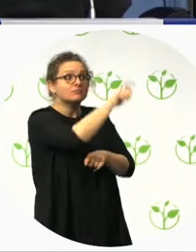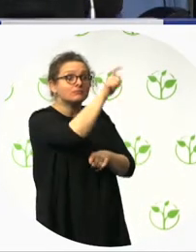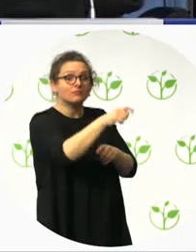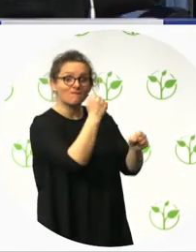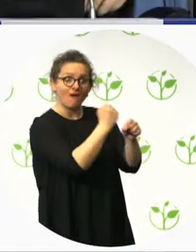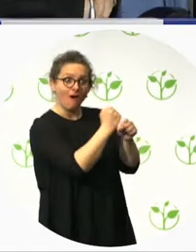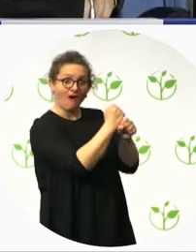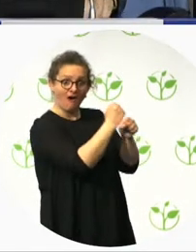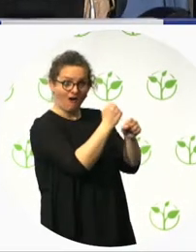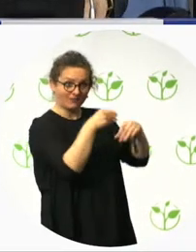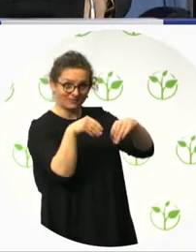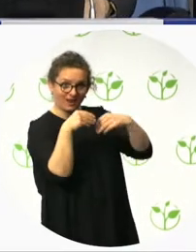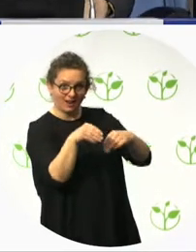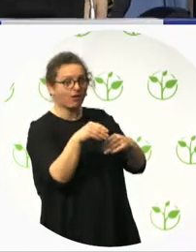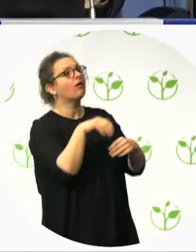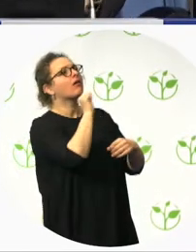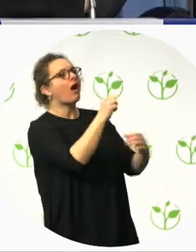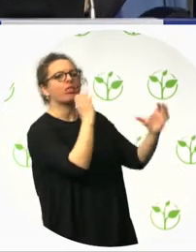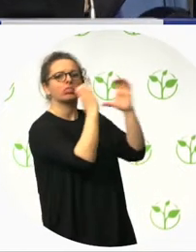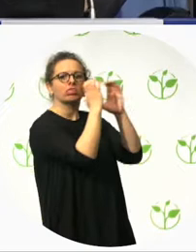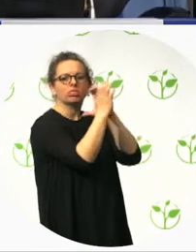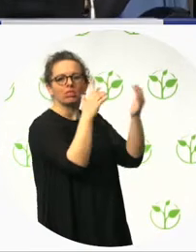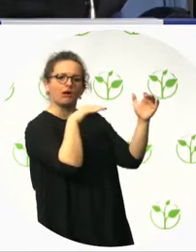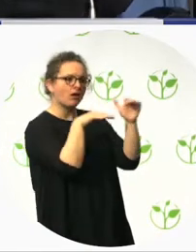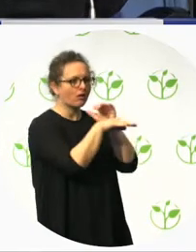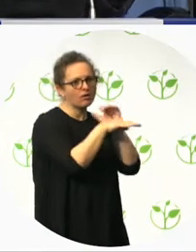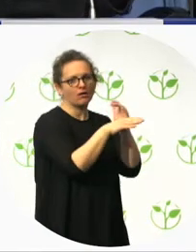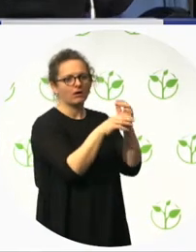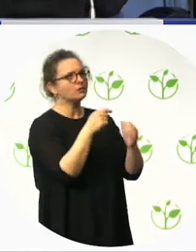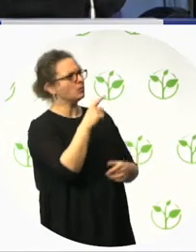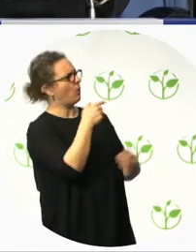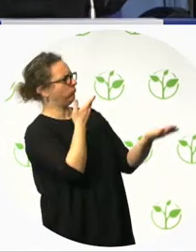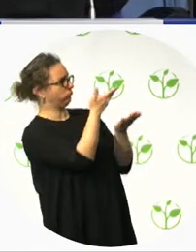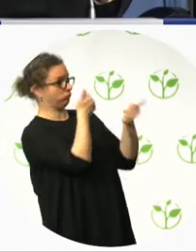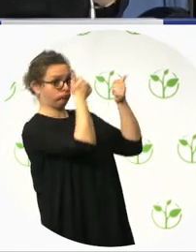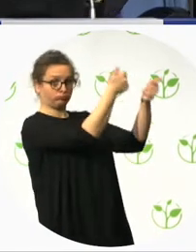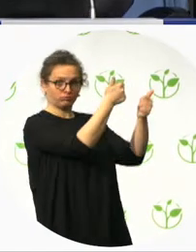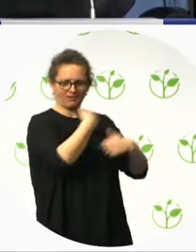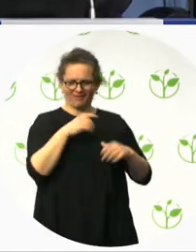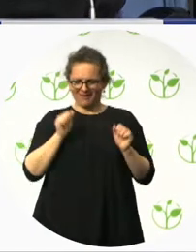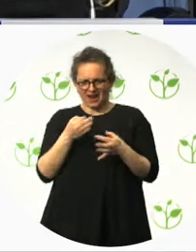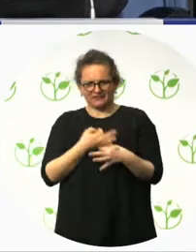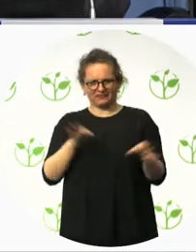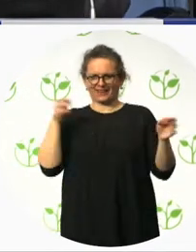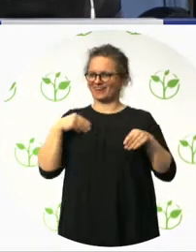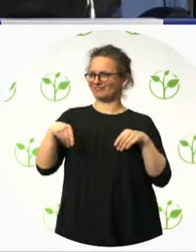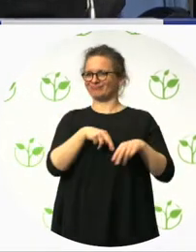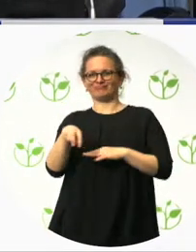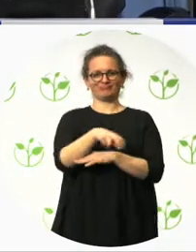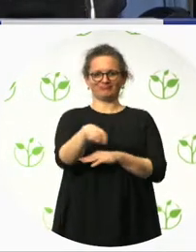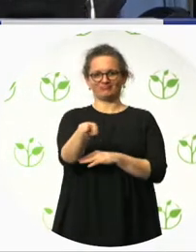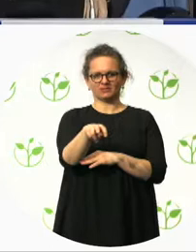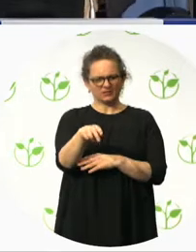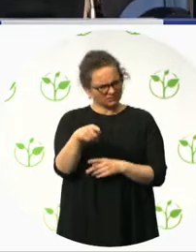also told us that she is happy to be working in for and from Tempe Shop because she said work helps you to mature and to learn to take your own